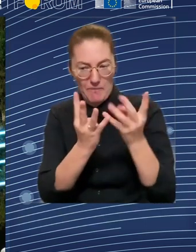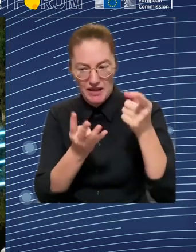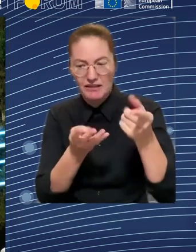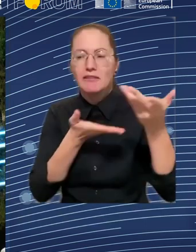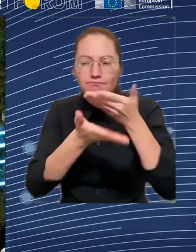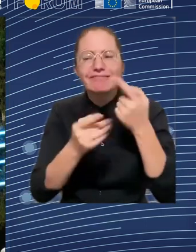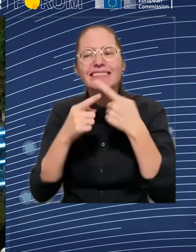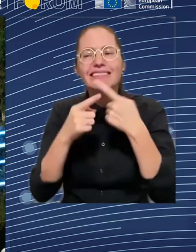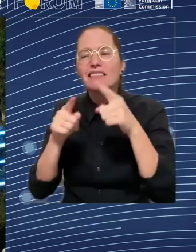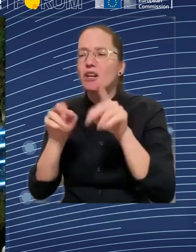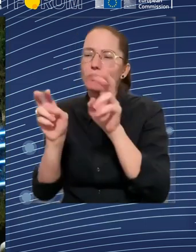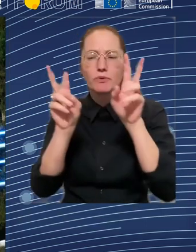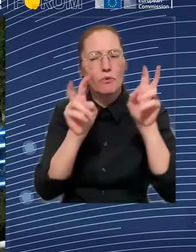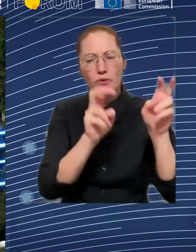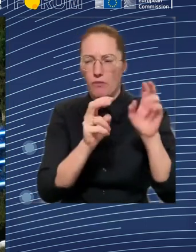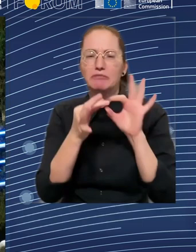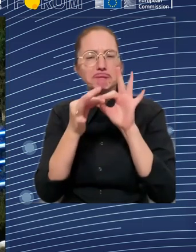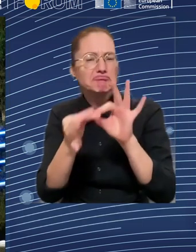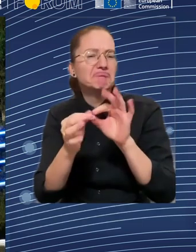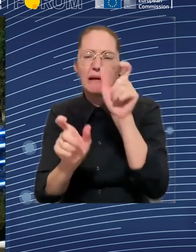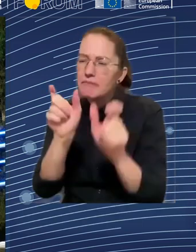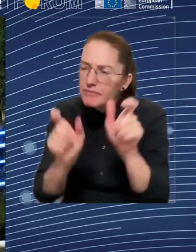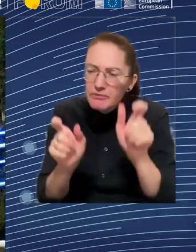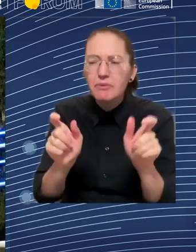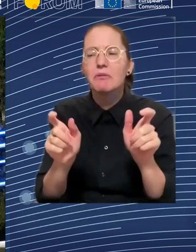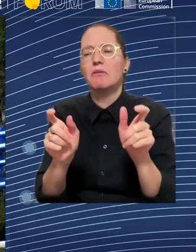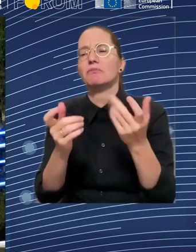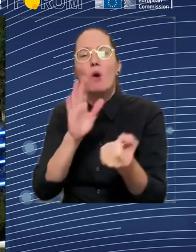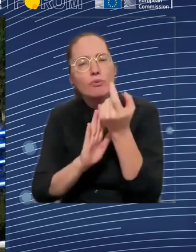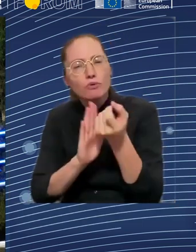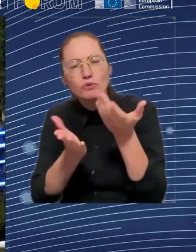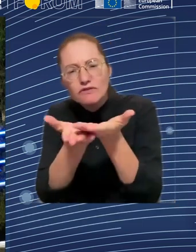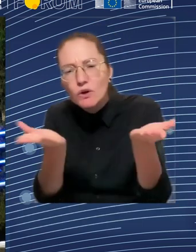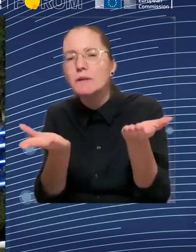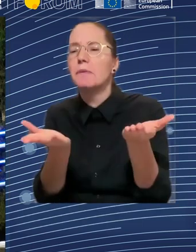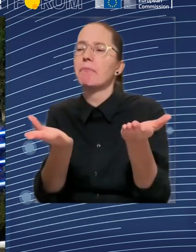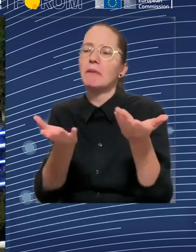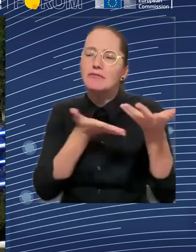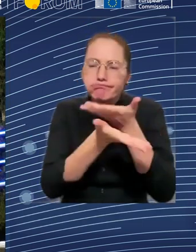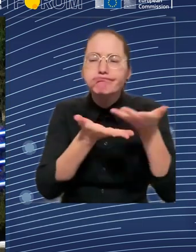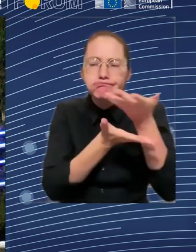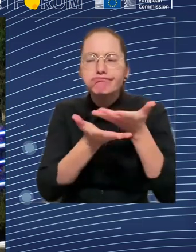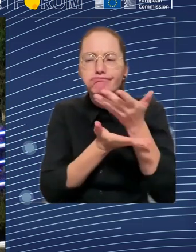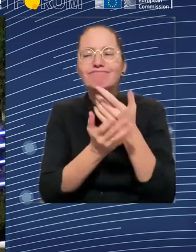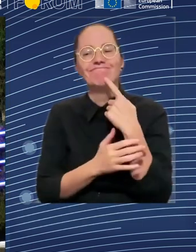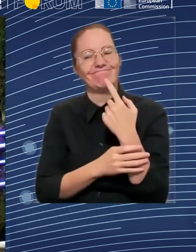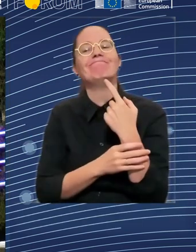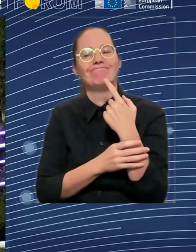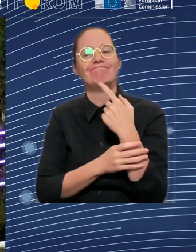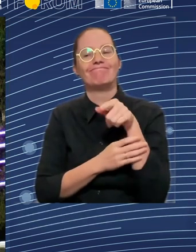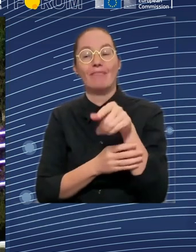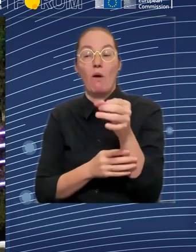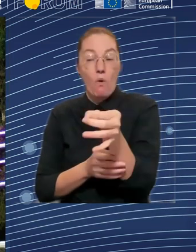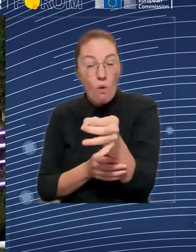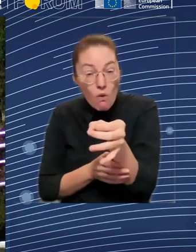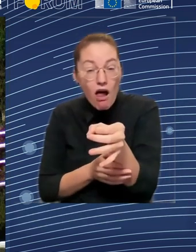the negative part of the implementation, which is something very important when it is coming to discuss